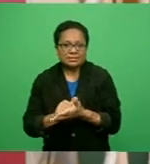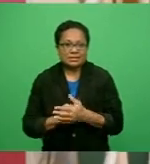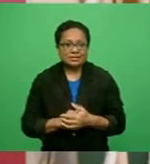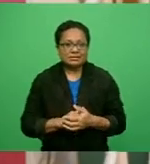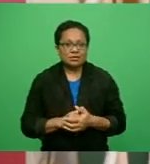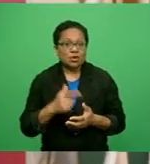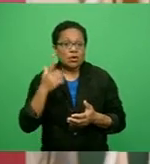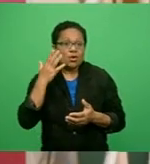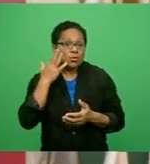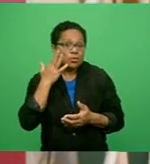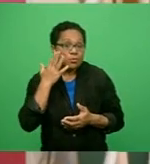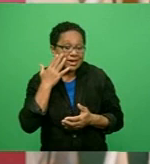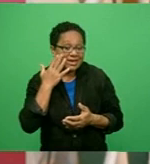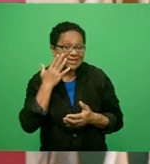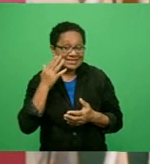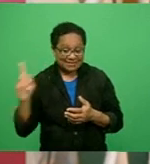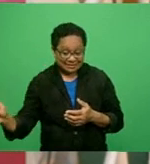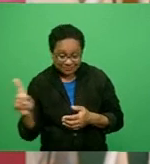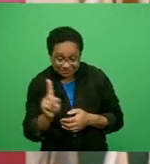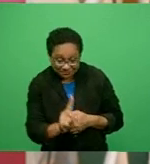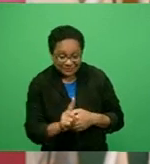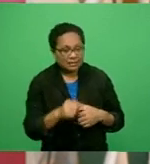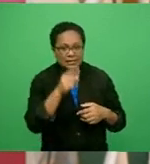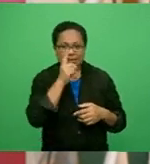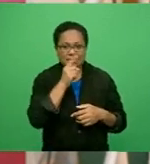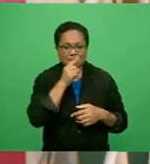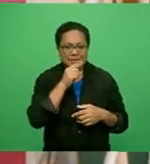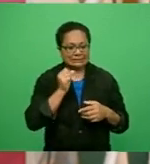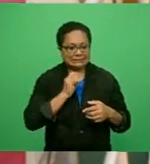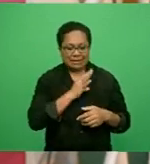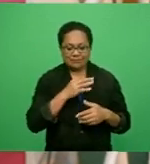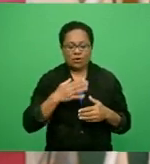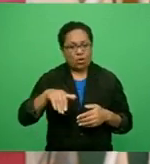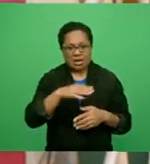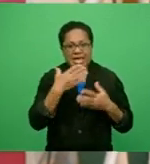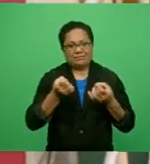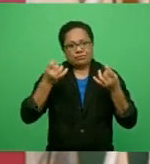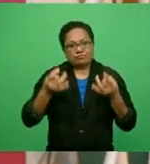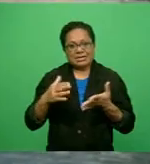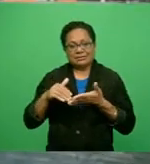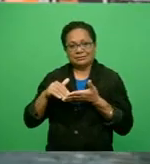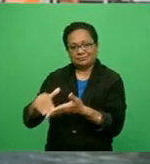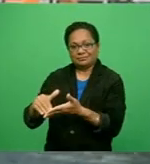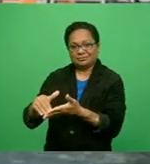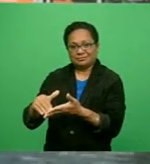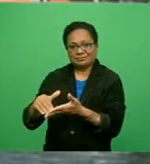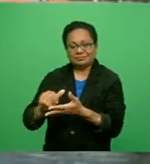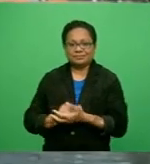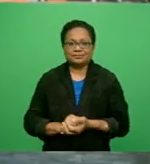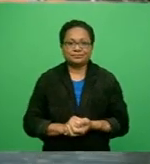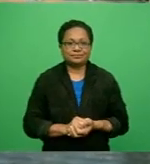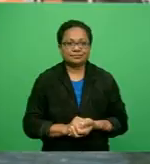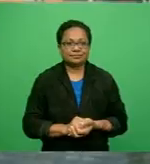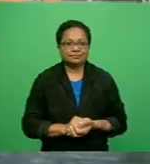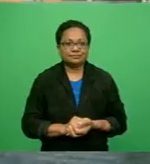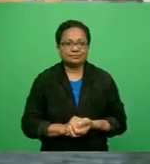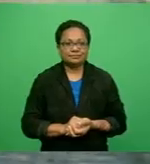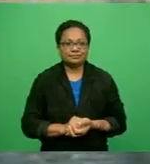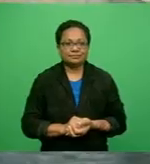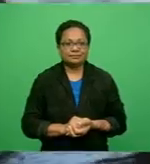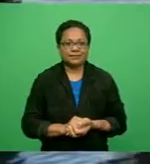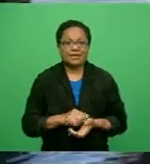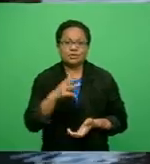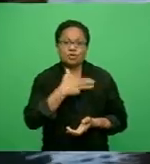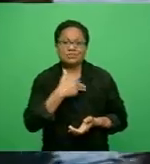all those on board. So when they come in, as I said earlier, the safety is still paramount for us. Meanwhile, the minister